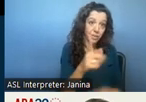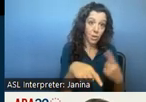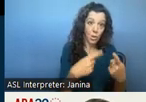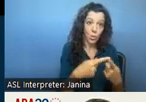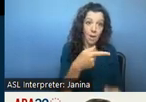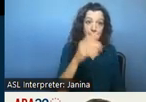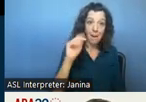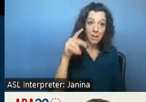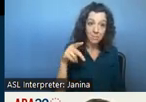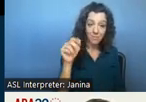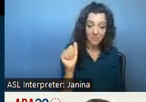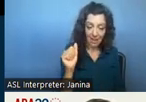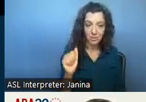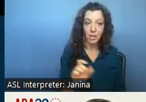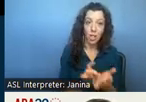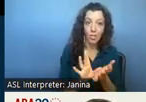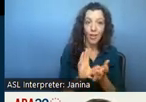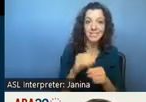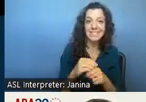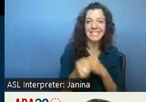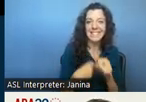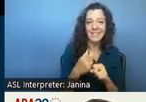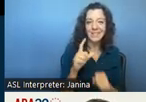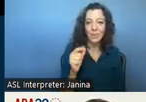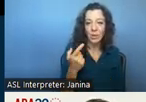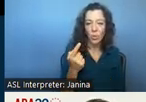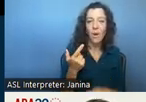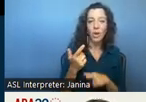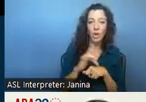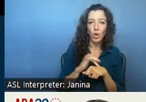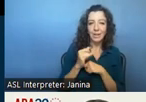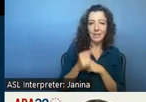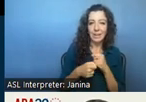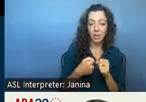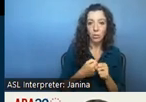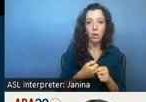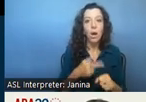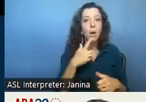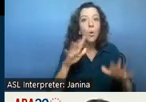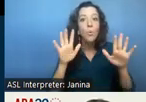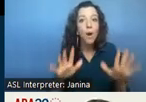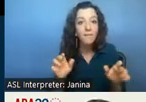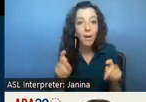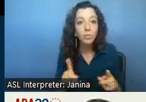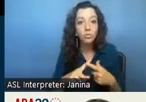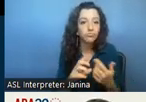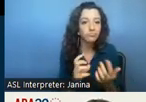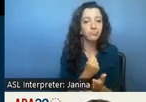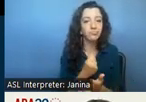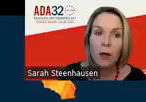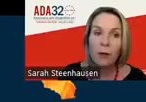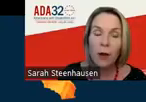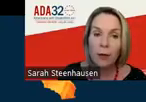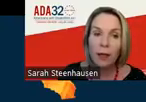was launched in early 2021 it really provided an amazing opportunity to double down on the state's efforts to plan